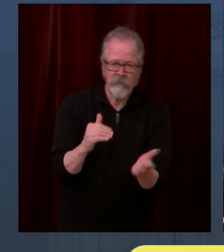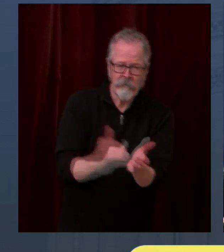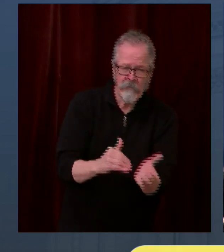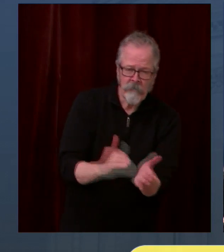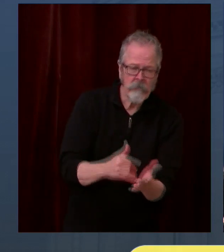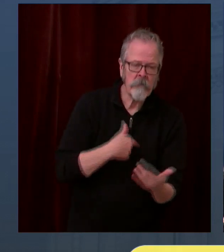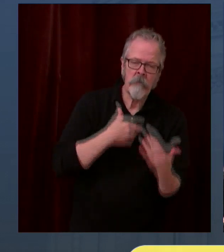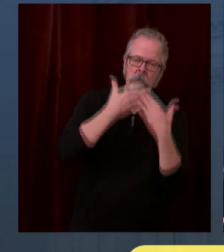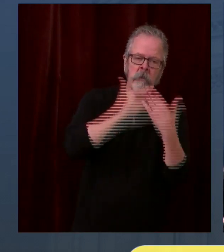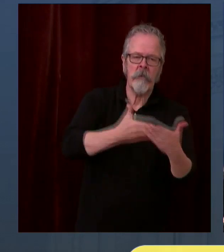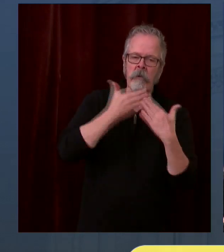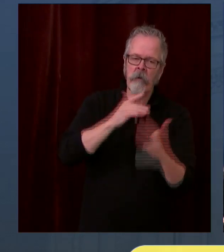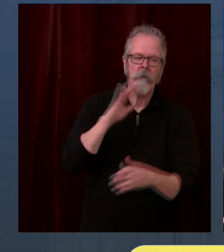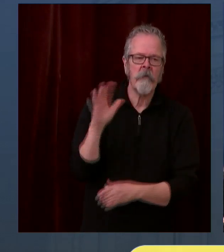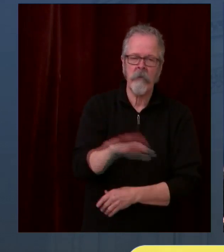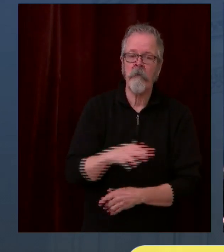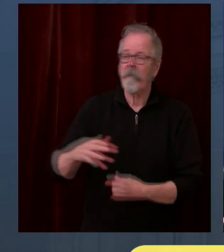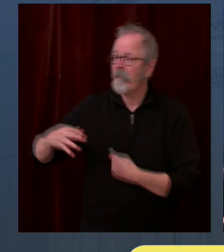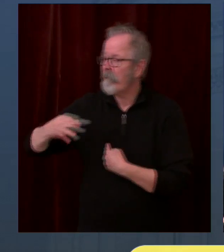Next question comes from Allison.